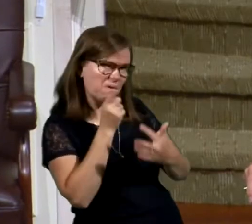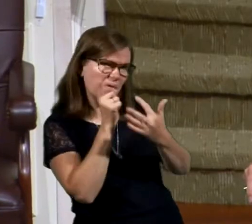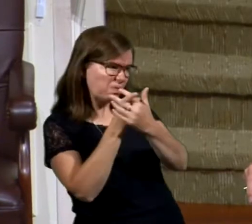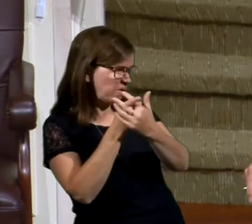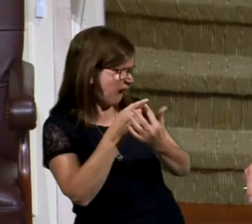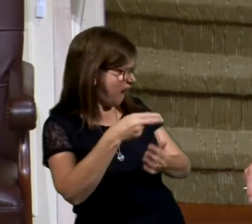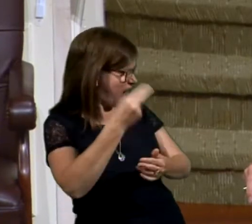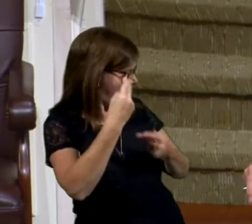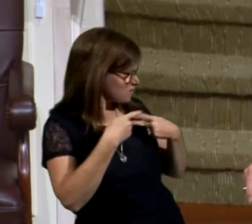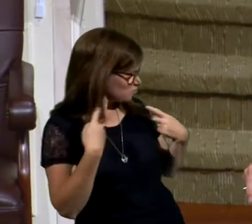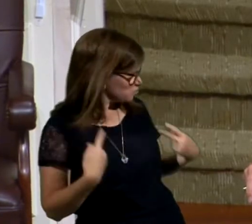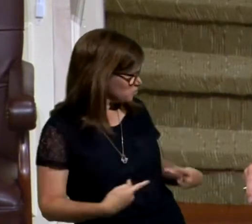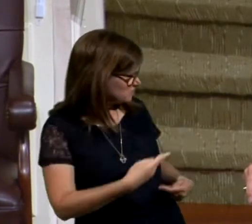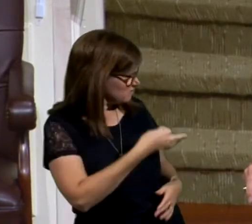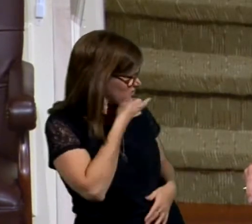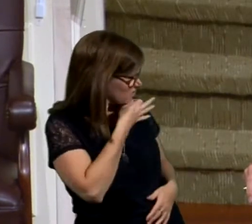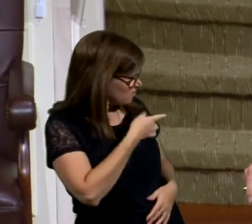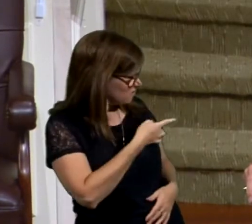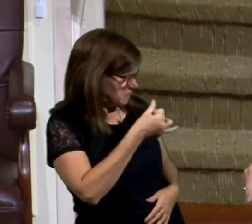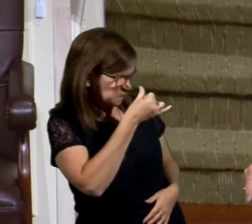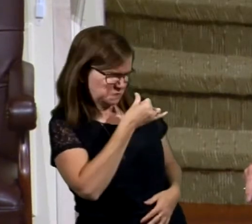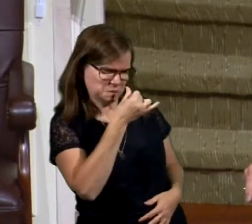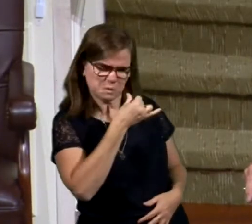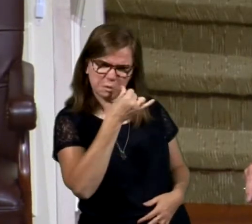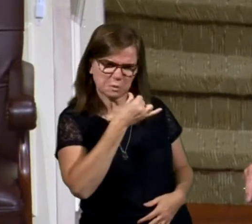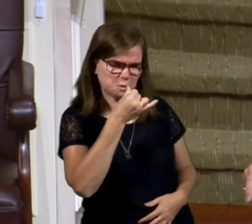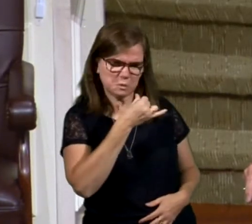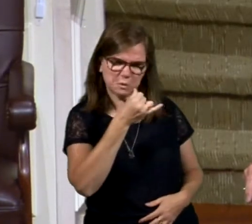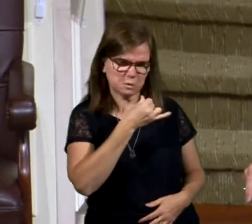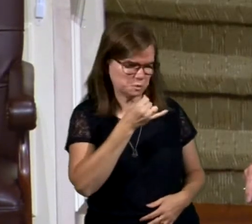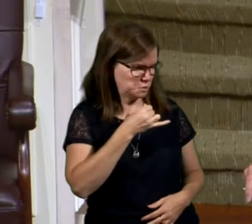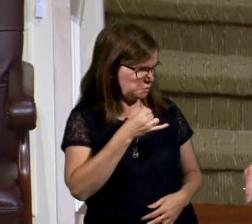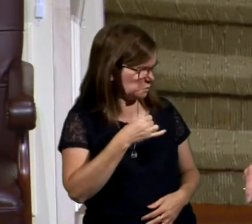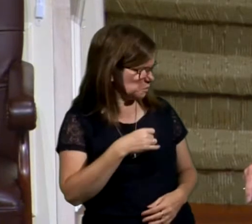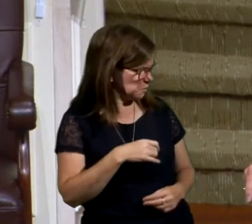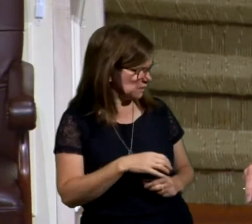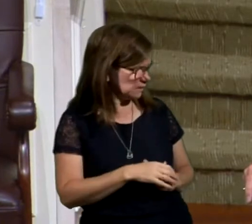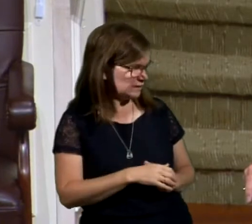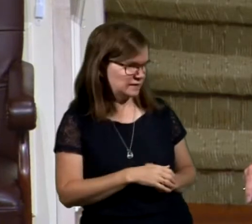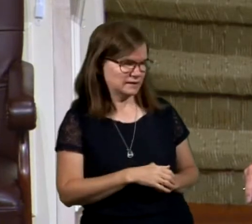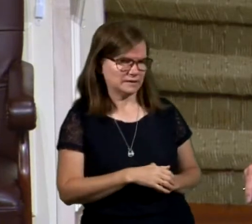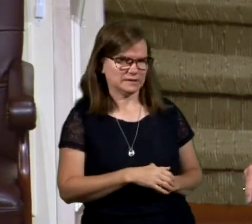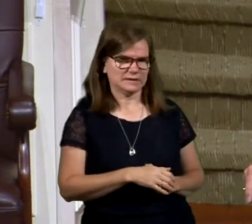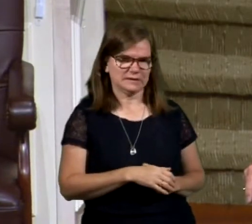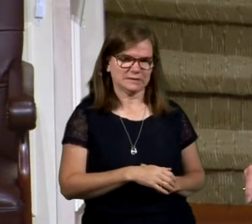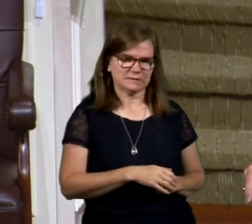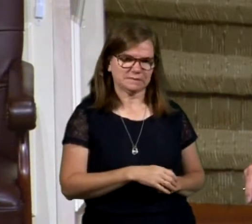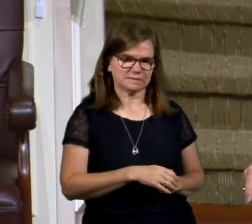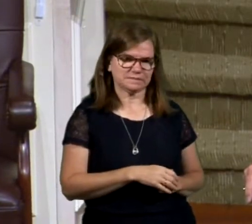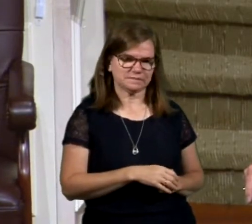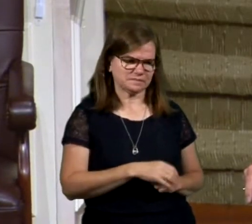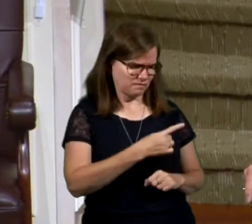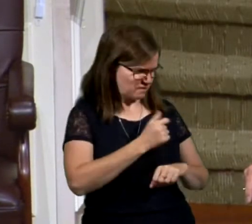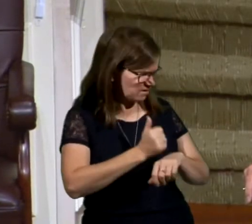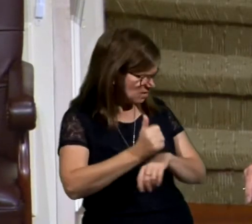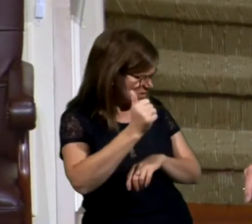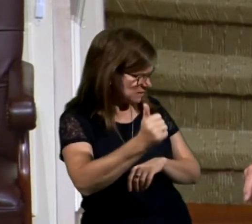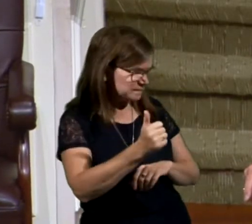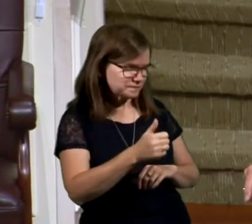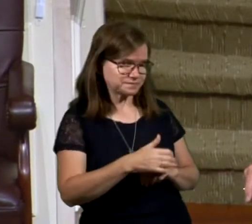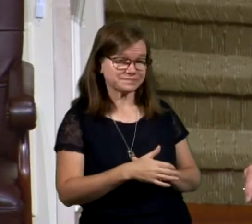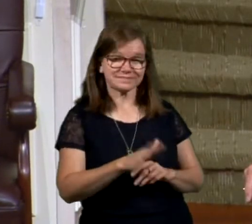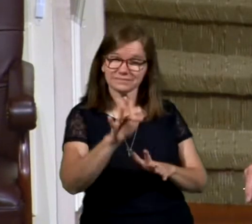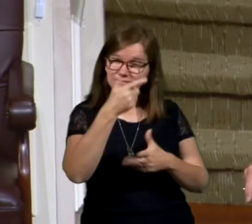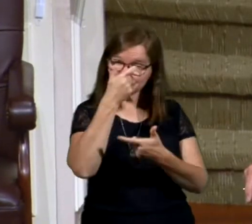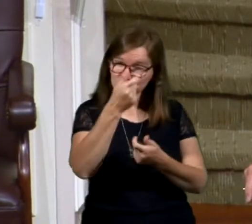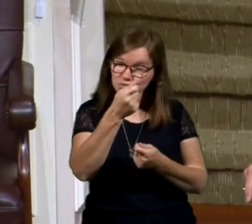talked to the priest that way. He said, I'm surprised you said that to the priest so accusatory. And this is